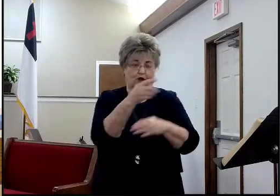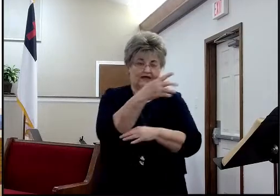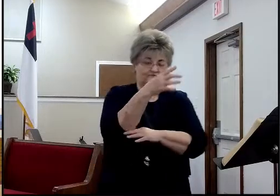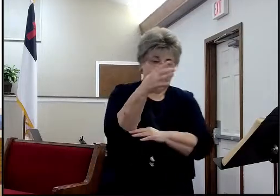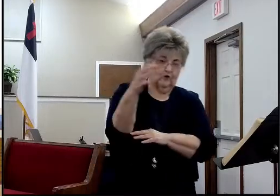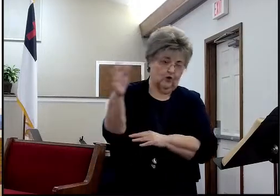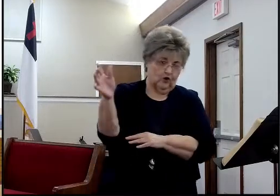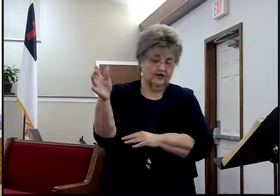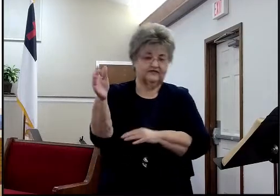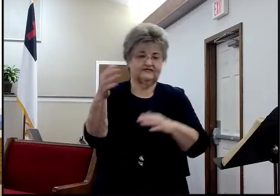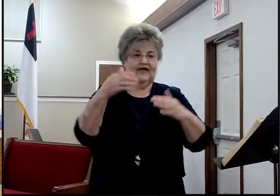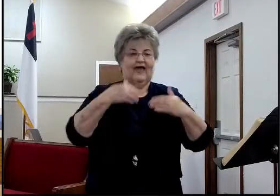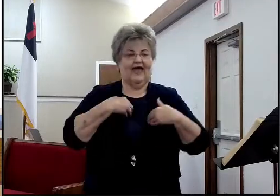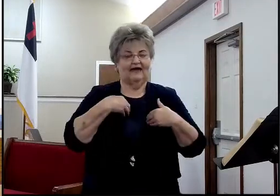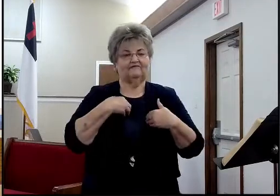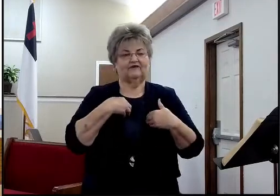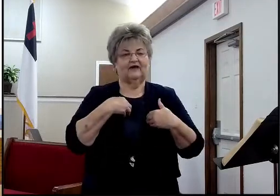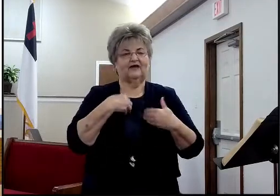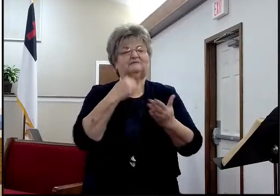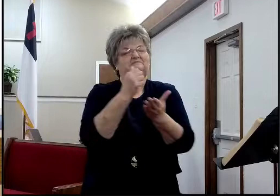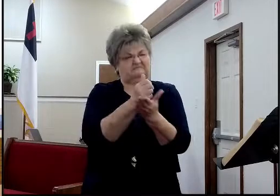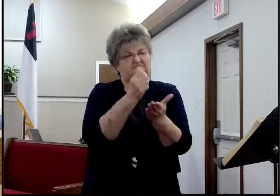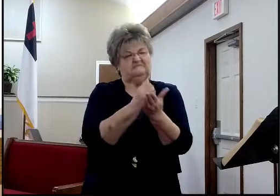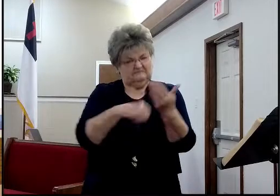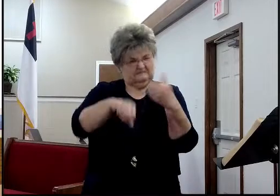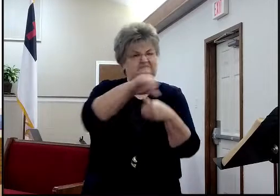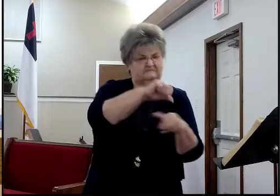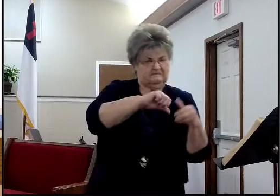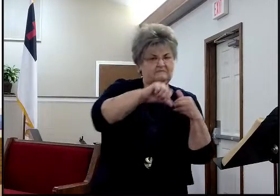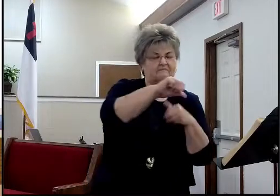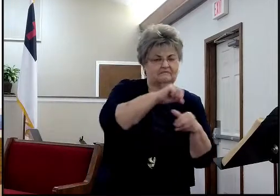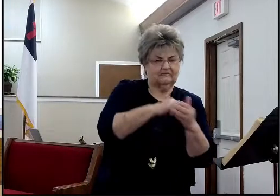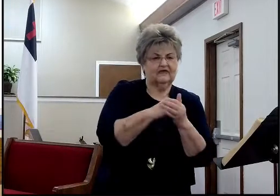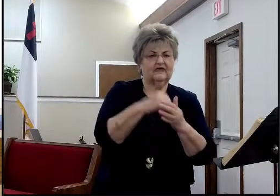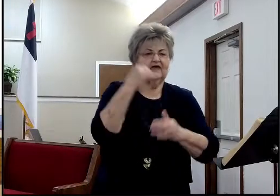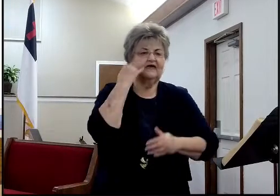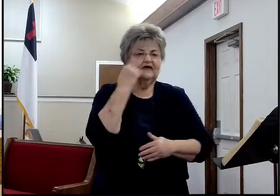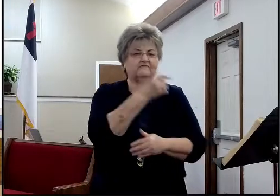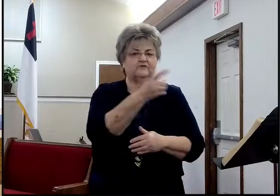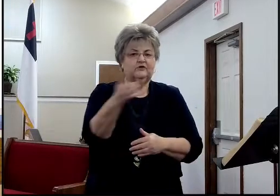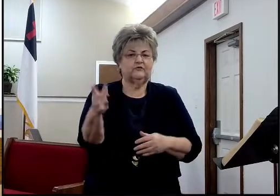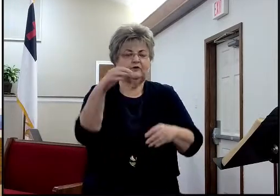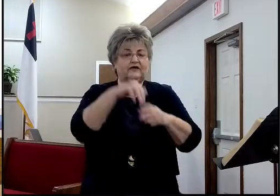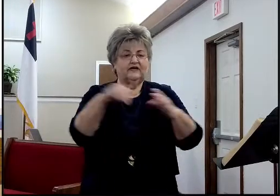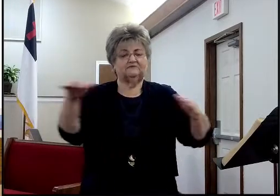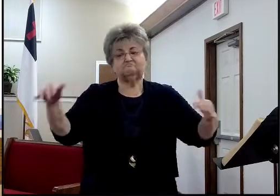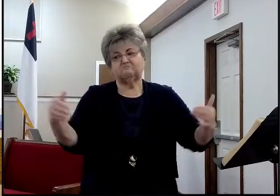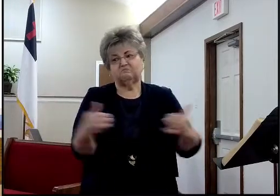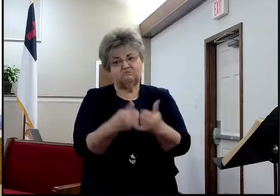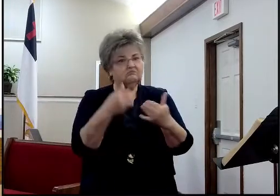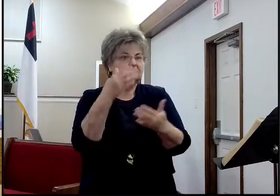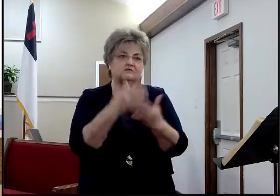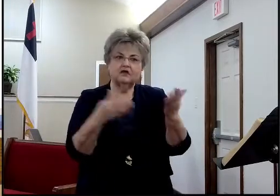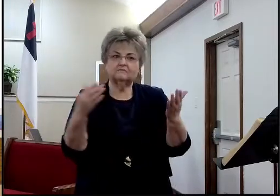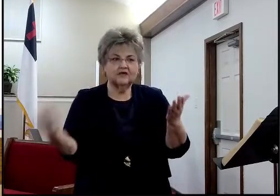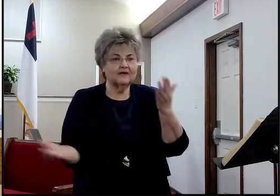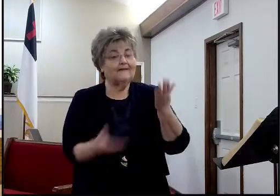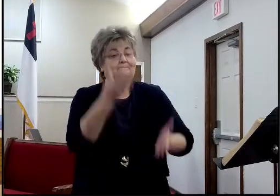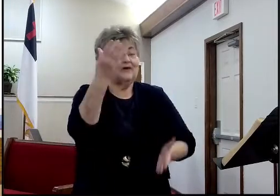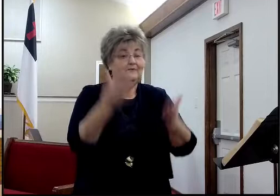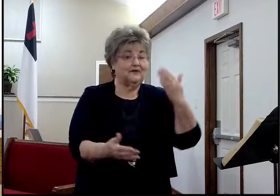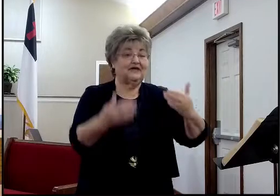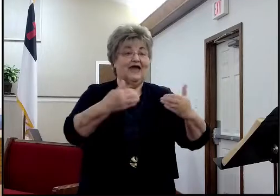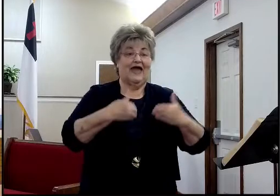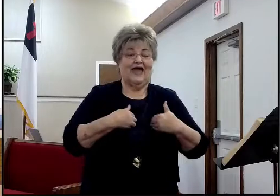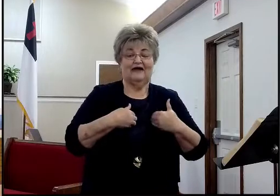Holotus in a crash or a massive situation and find yourself with a Gray Forest or ESD personnel at your